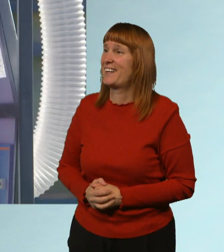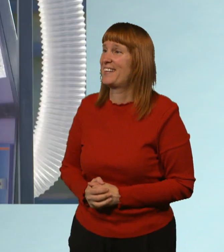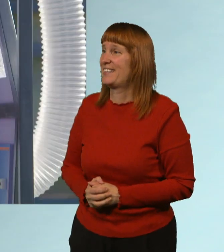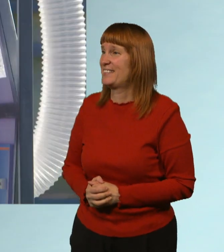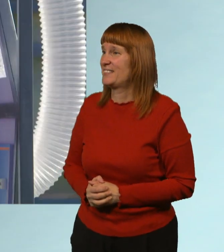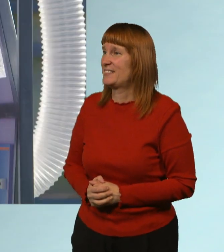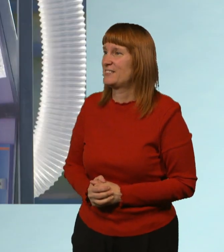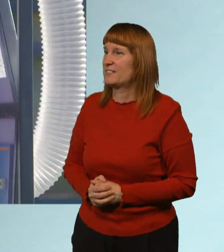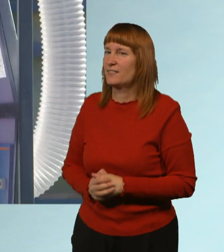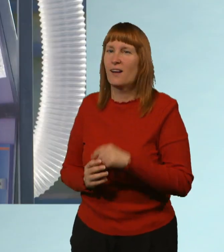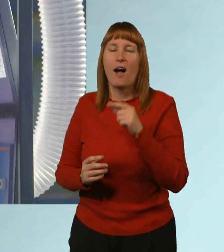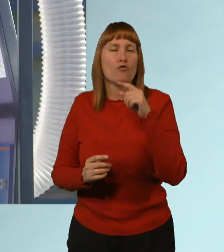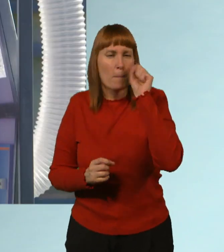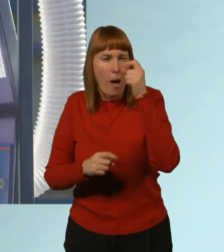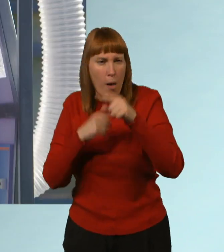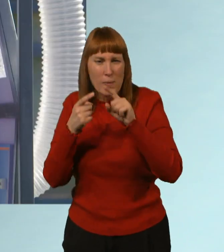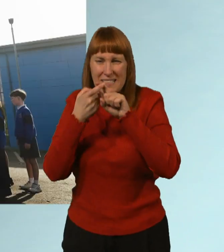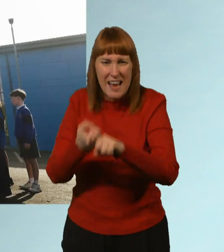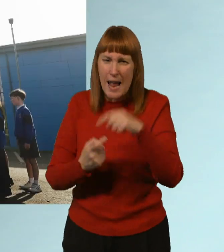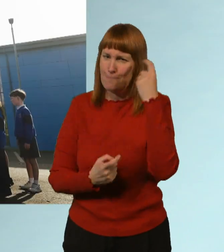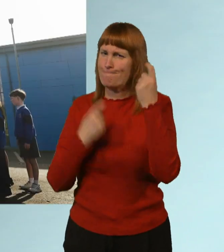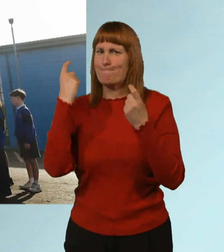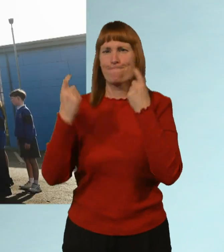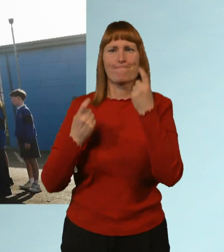And remember, always stay curious.